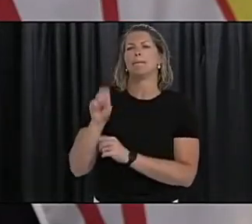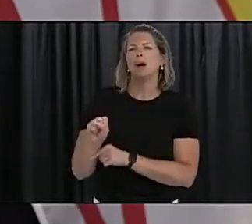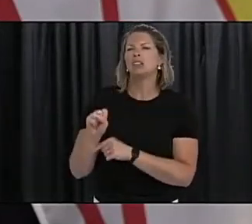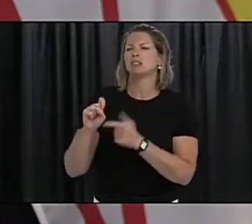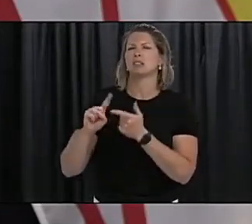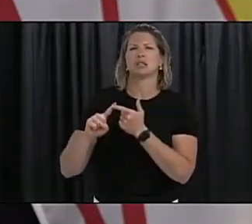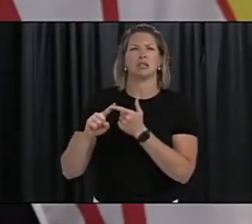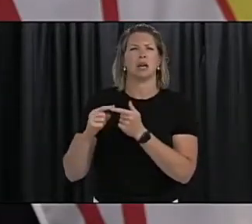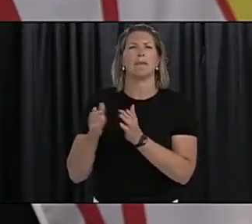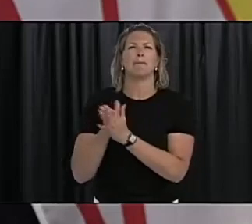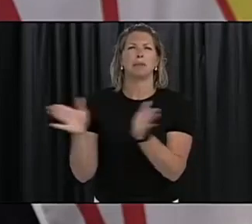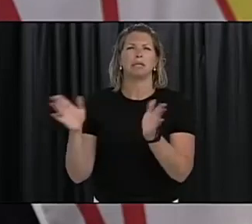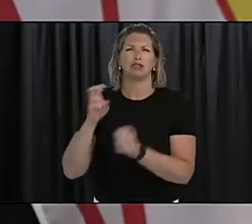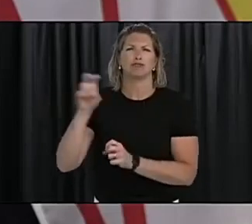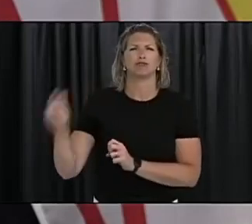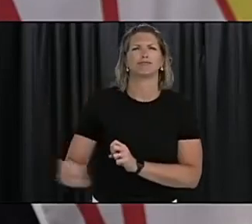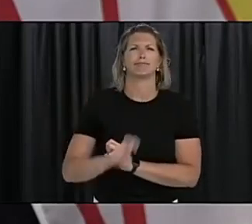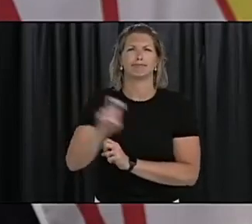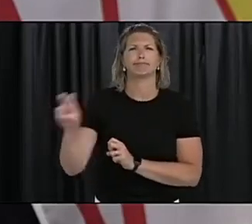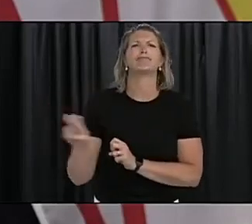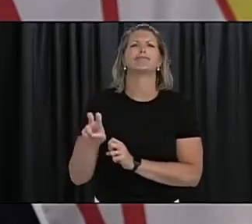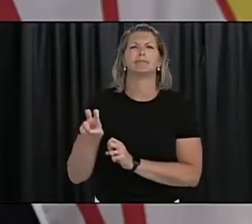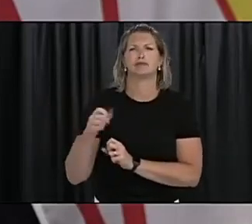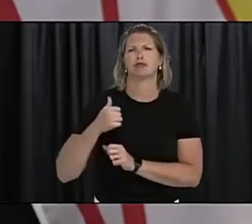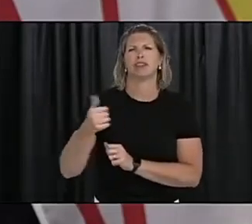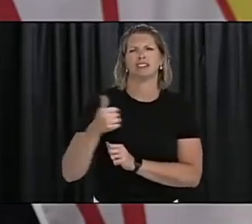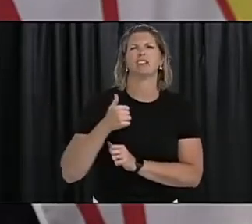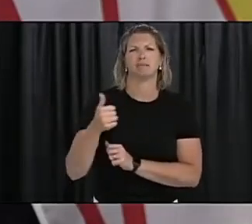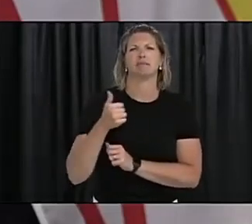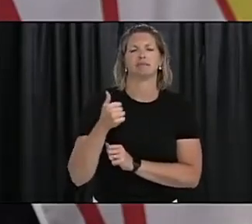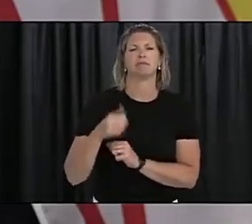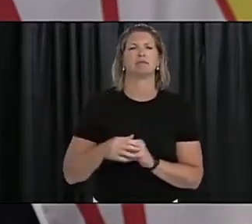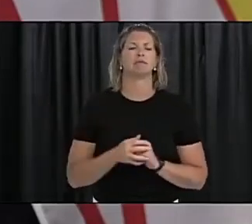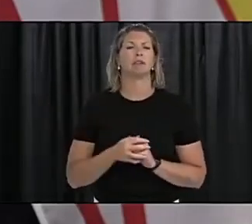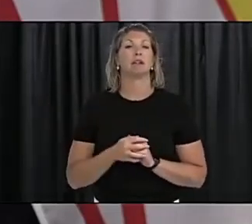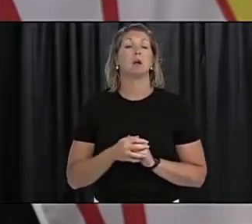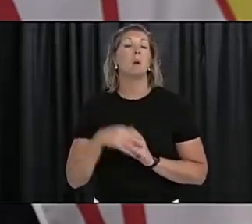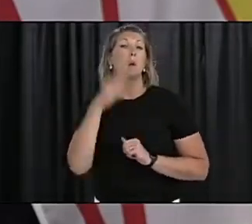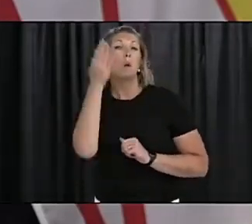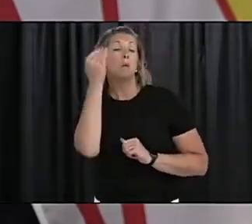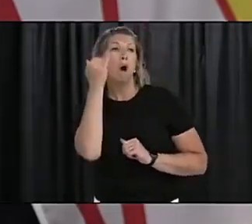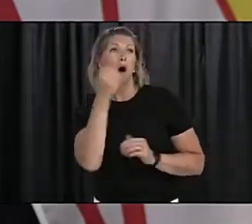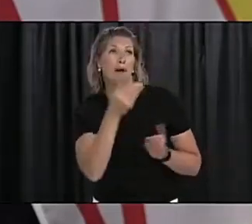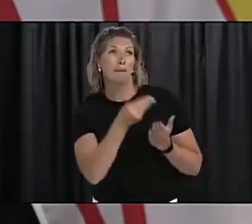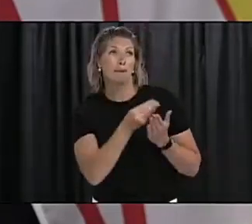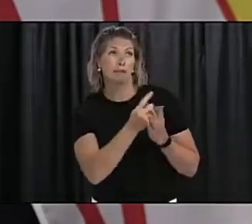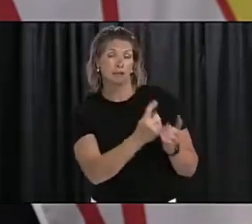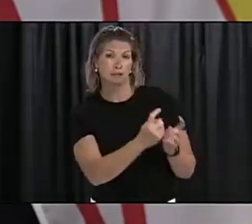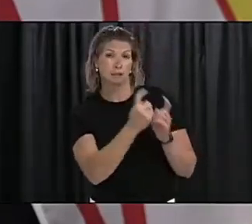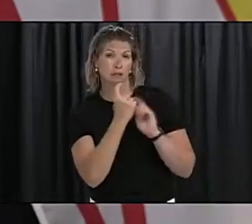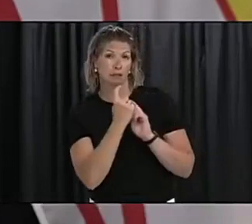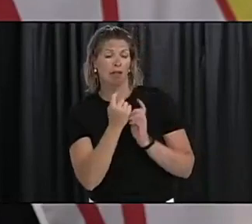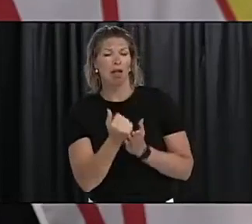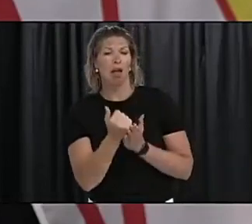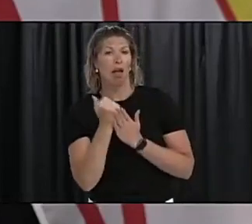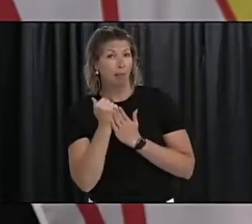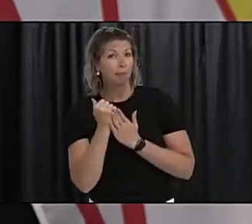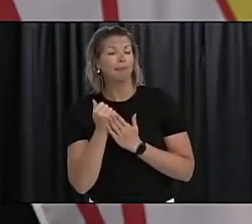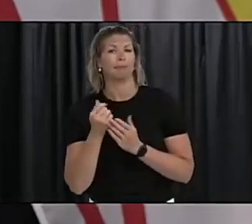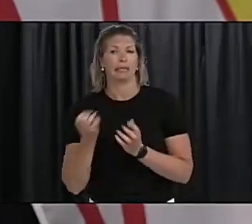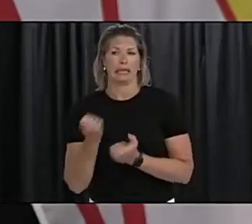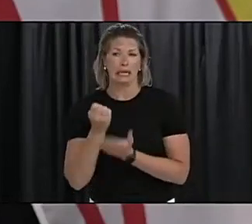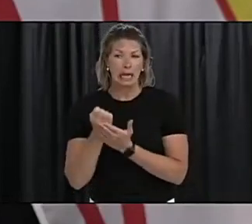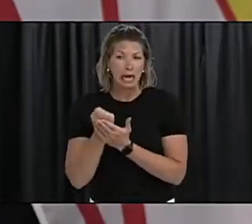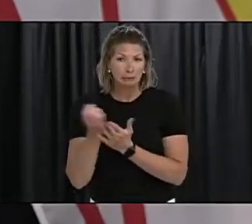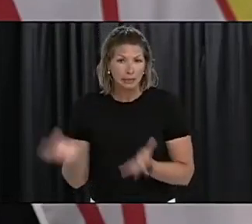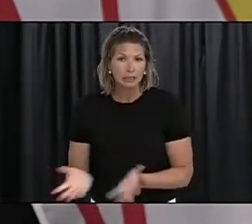What the Safe Start Agreement does is it comes down to providing further help to our economy and social needs and possible prepare